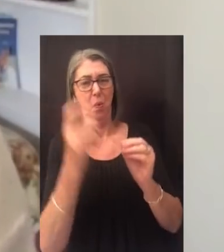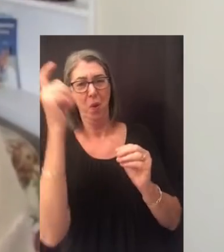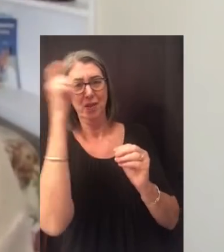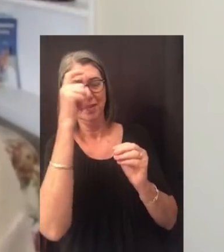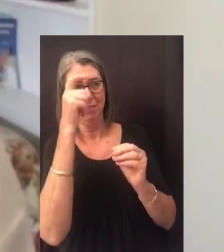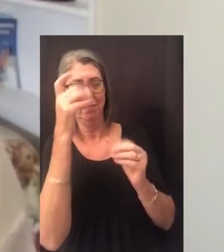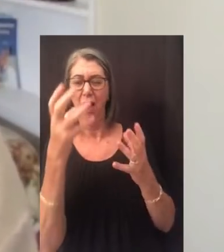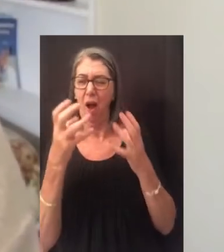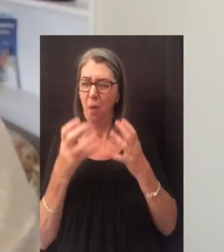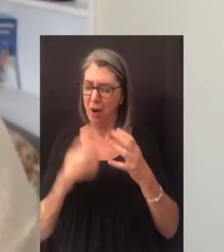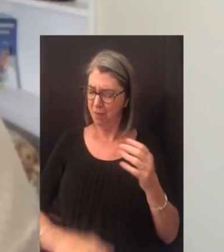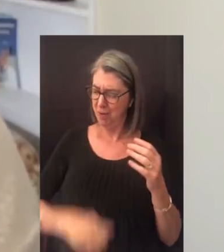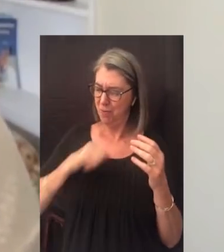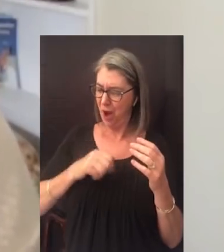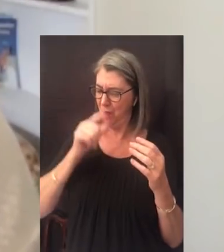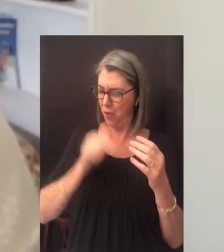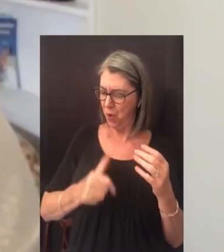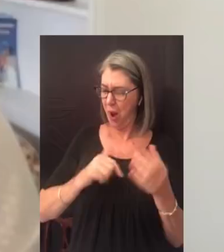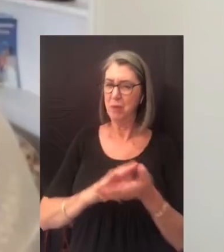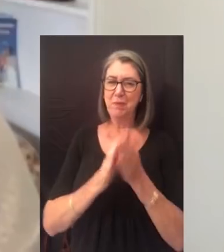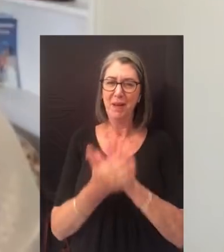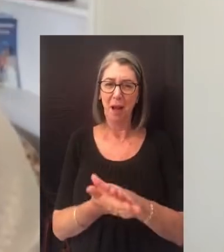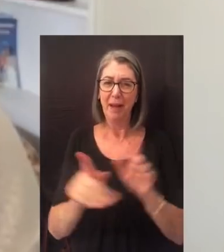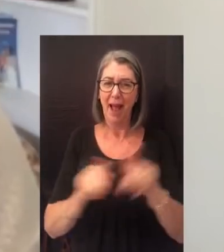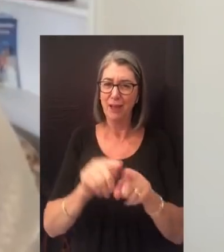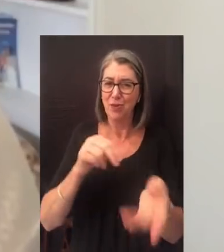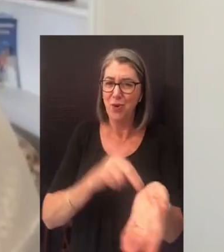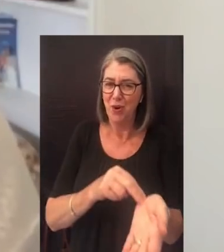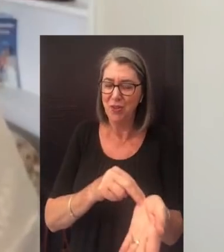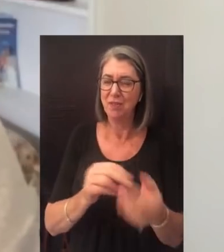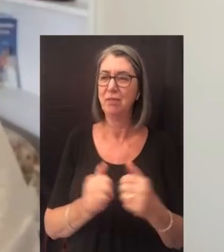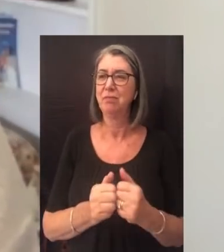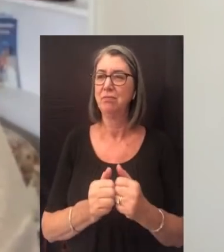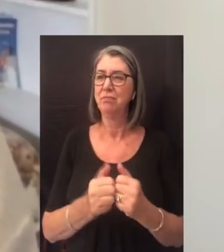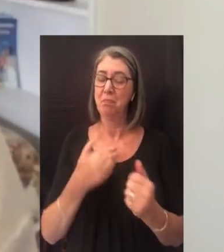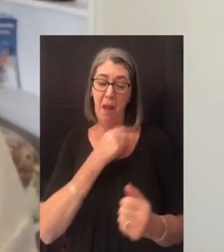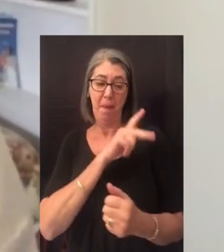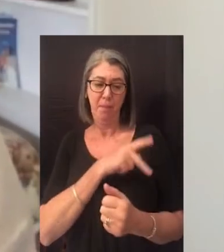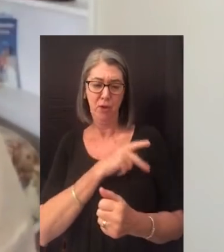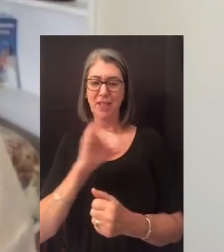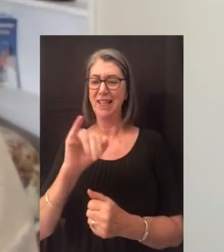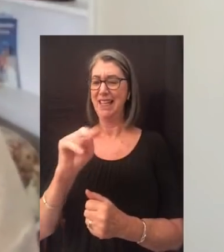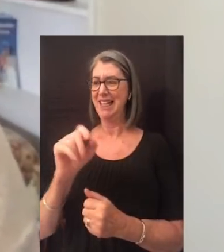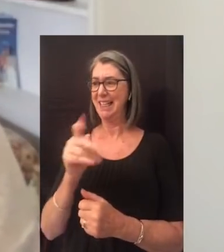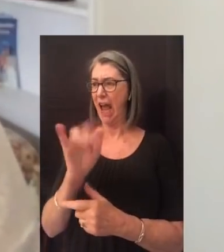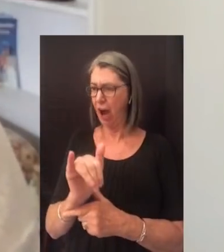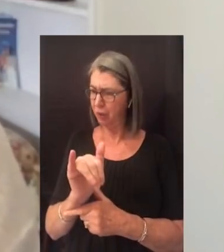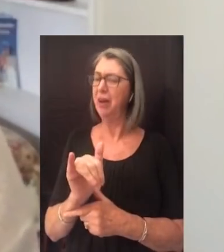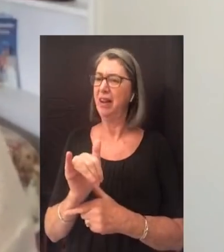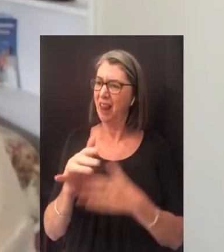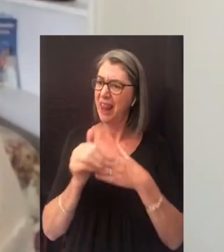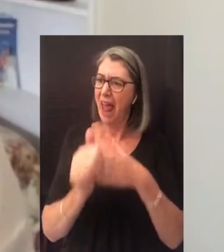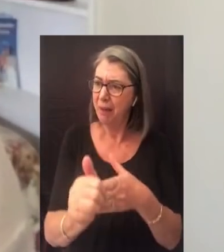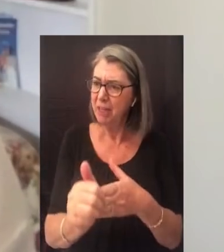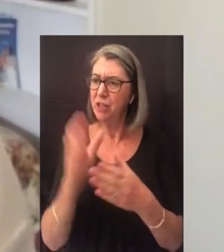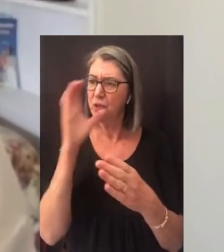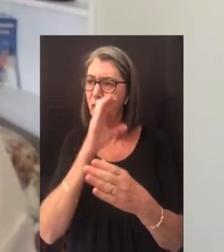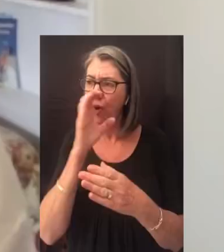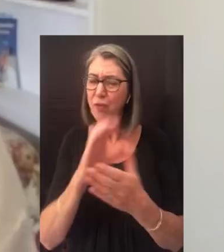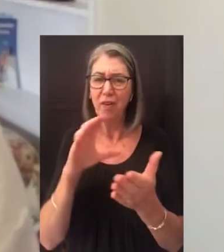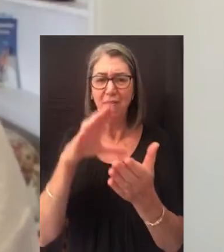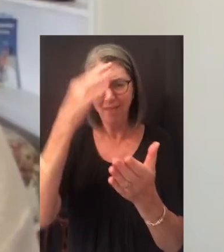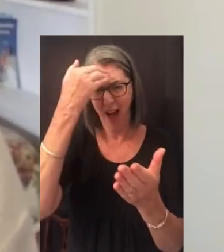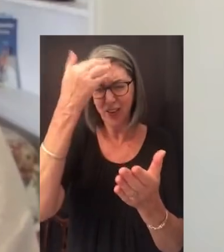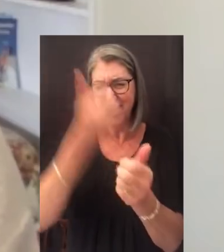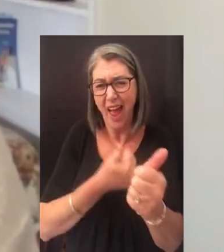I wanted to be proud of who I was becoming as a nurse. My personal integrity compelled me to seek knowledge in every experience.